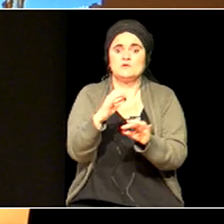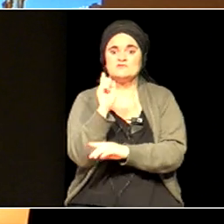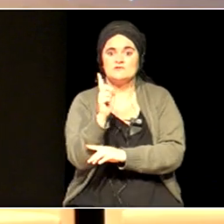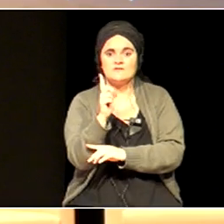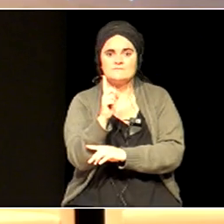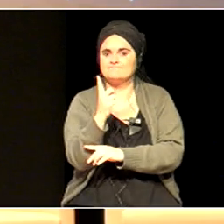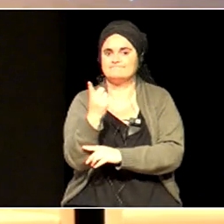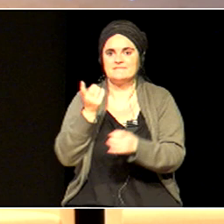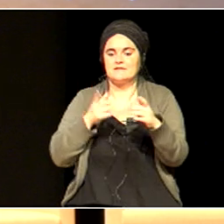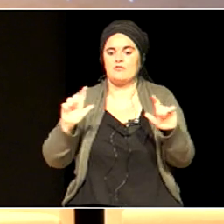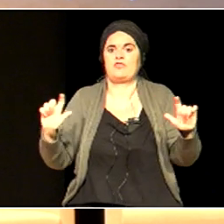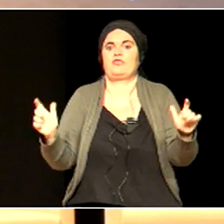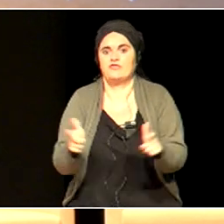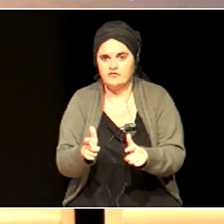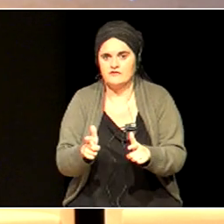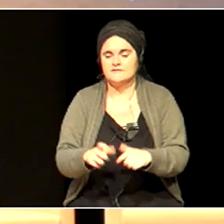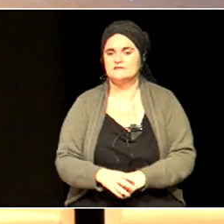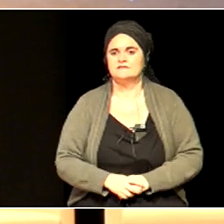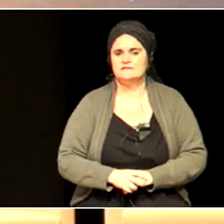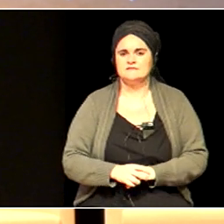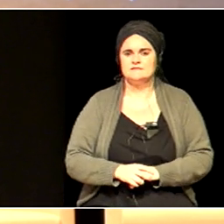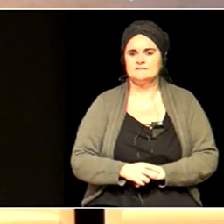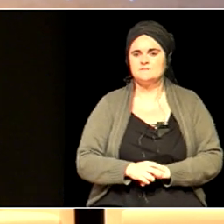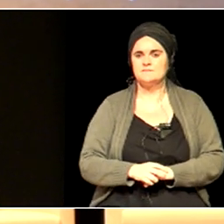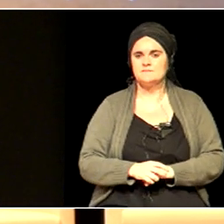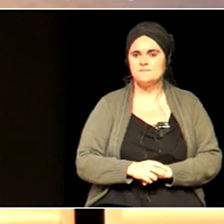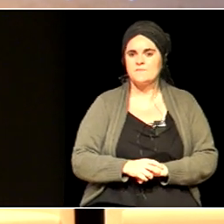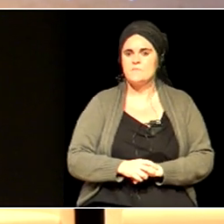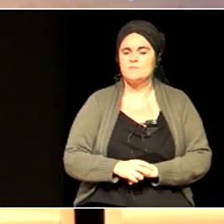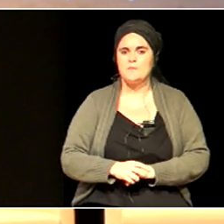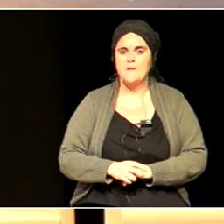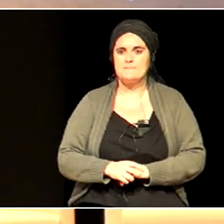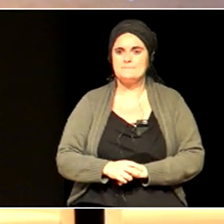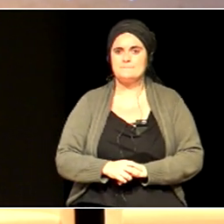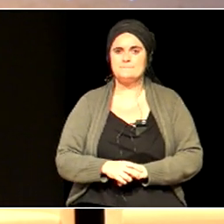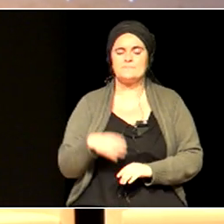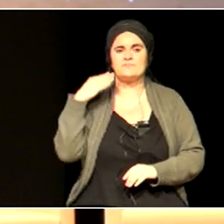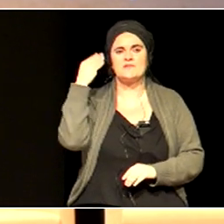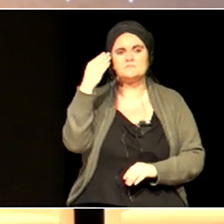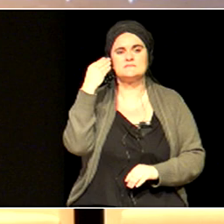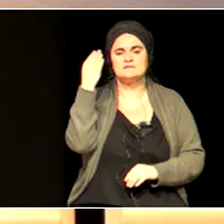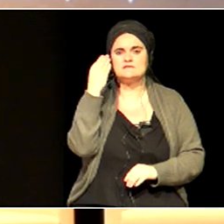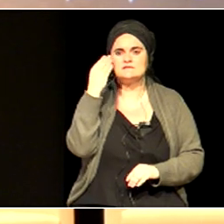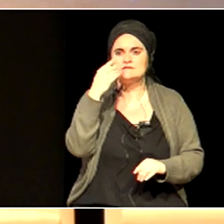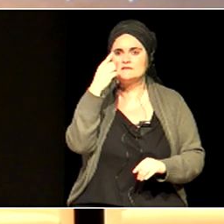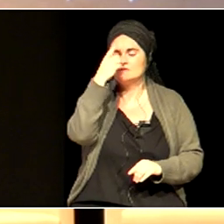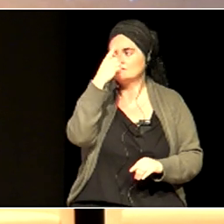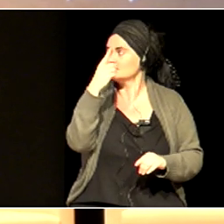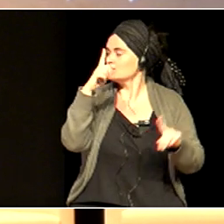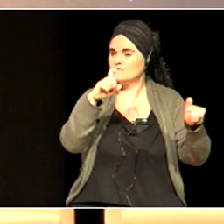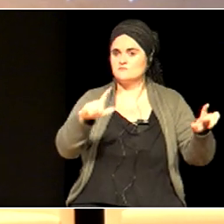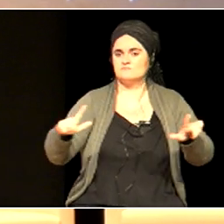I thought about this picture of the Guggenheim Museum, and outside there's